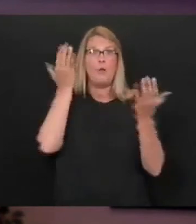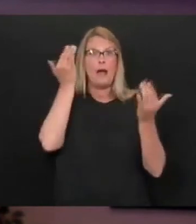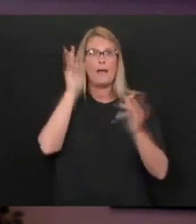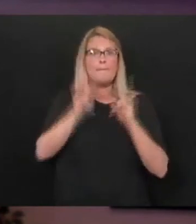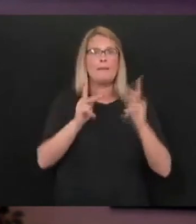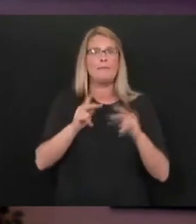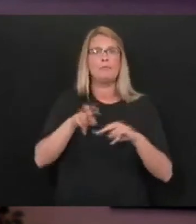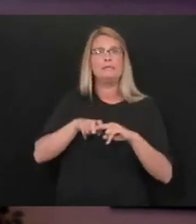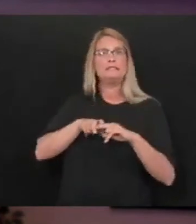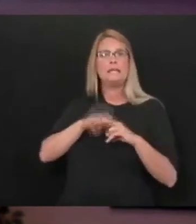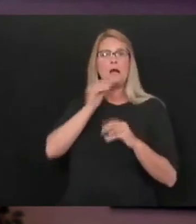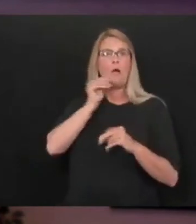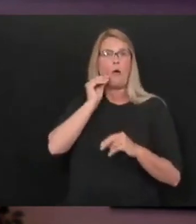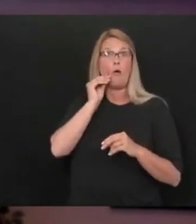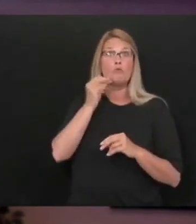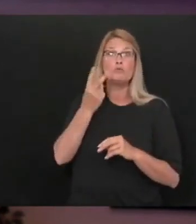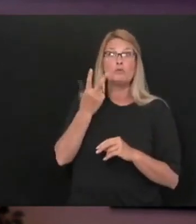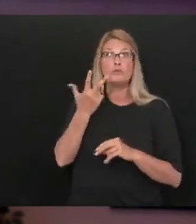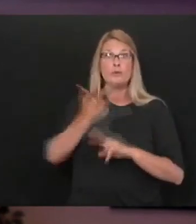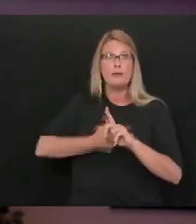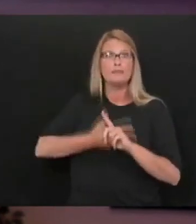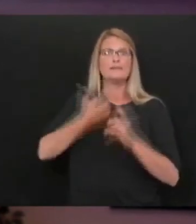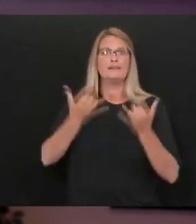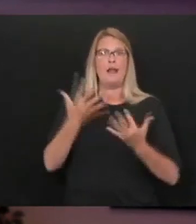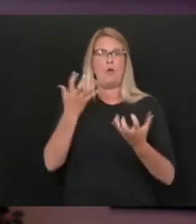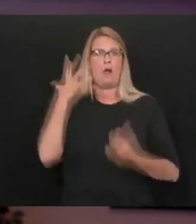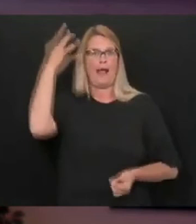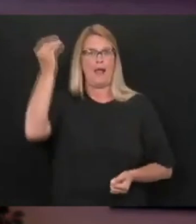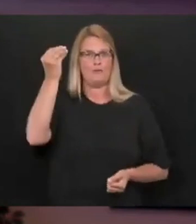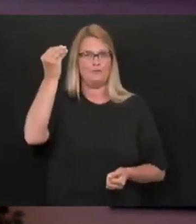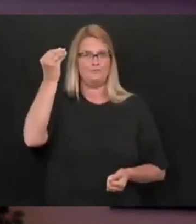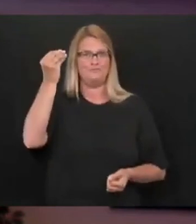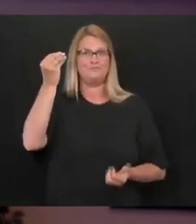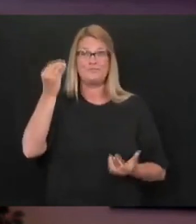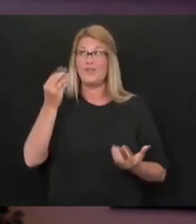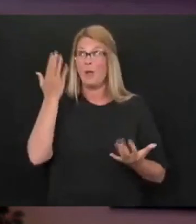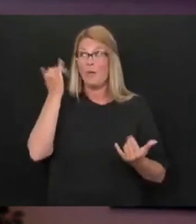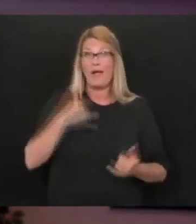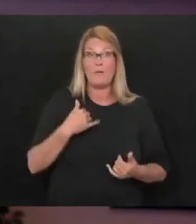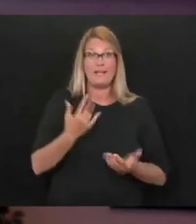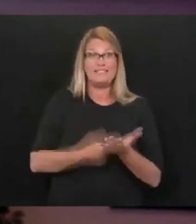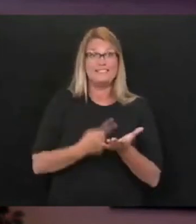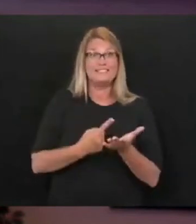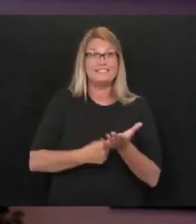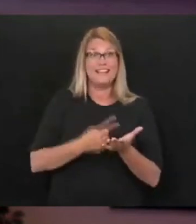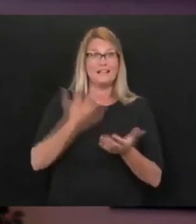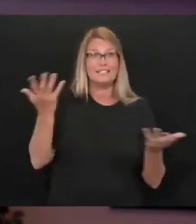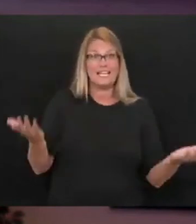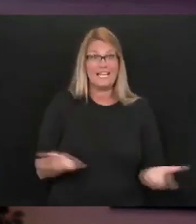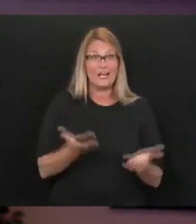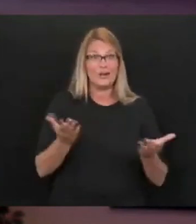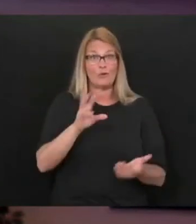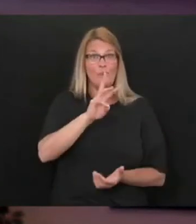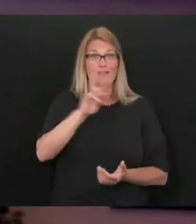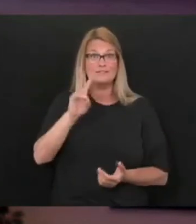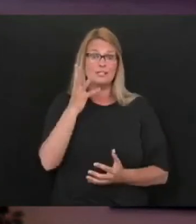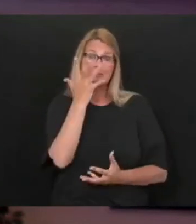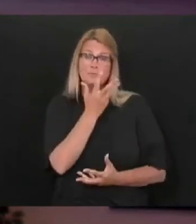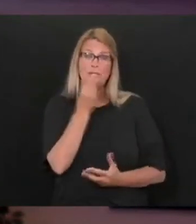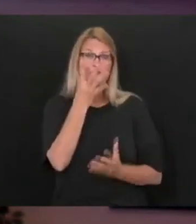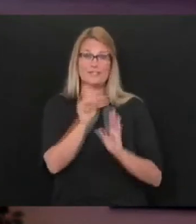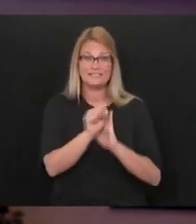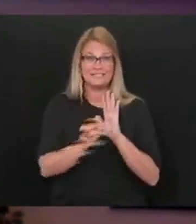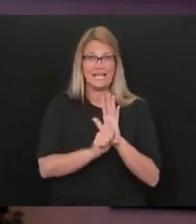thing we're watching here in West Virginia, as we've discussed in the beautiful parts of our state that attracts people from other states. So